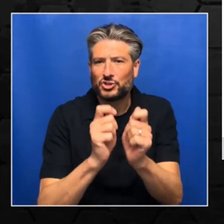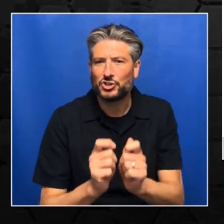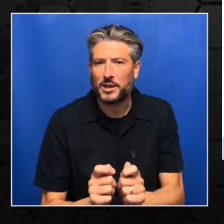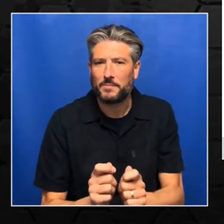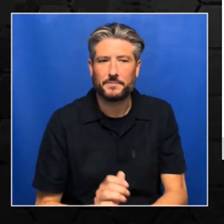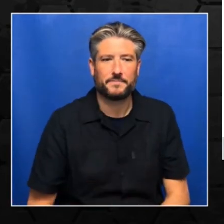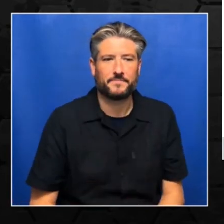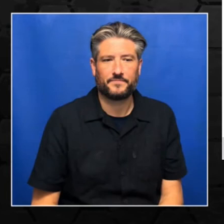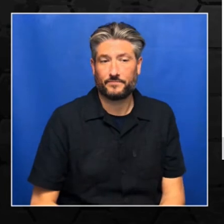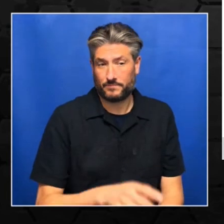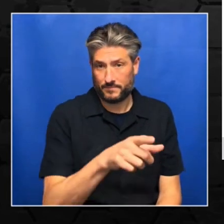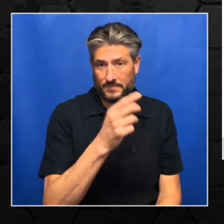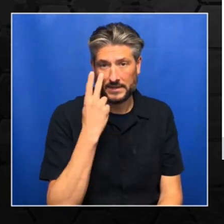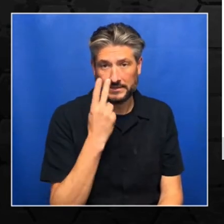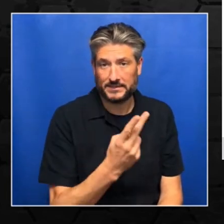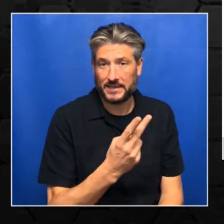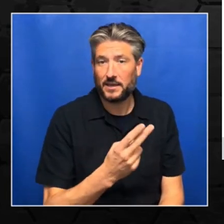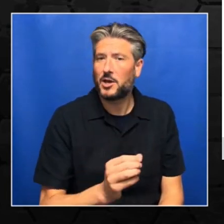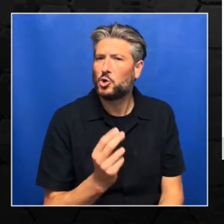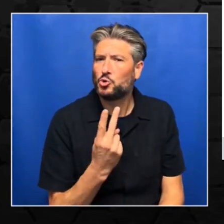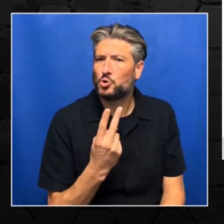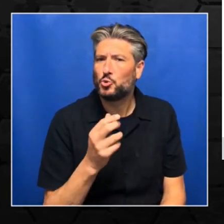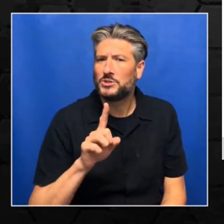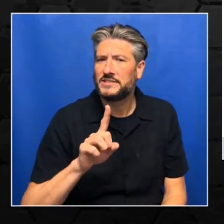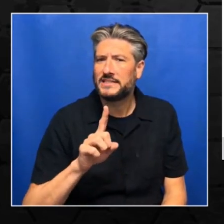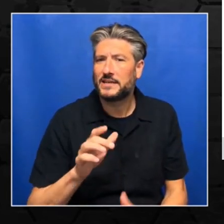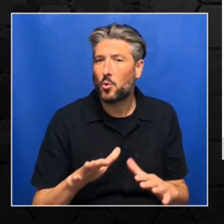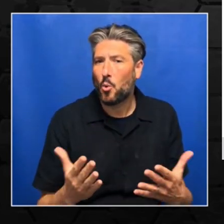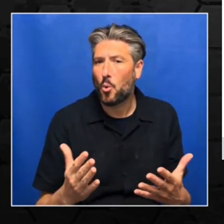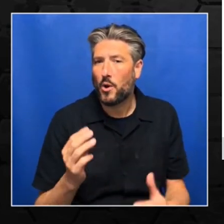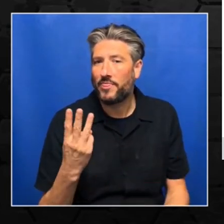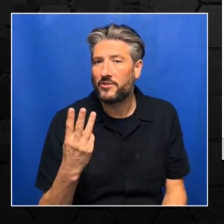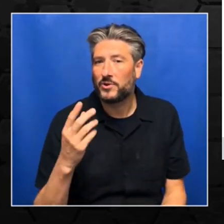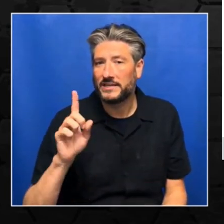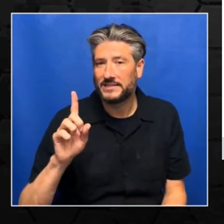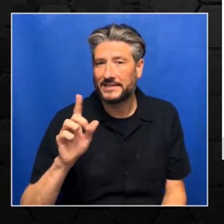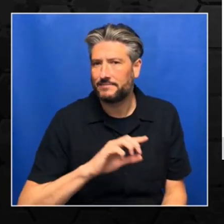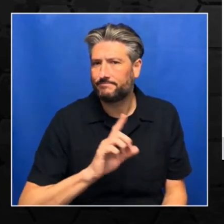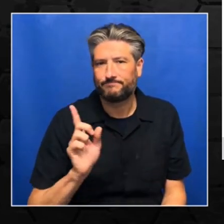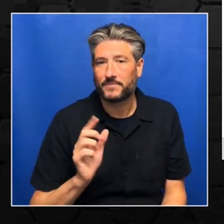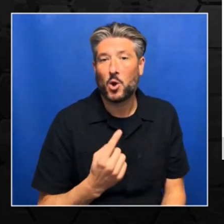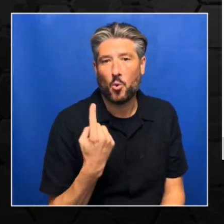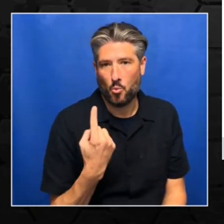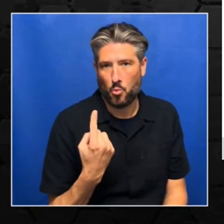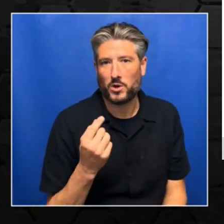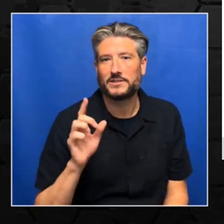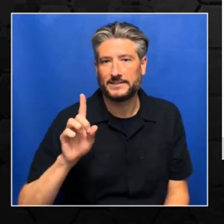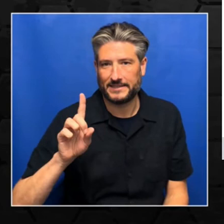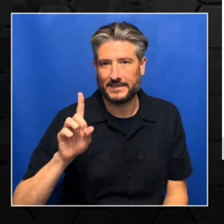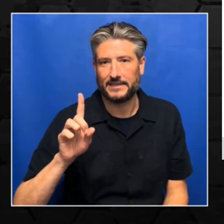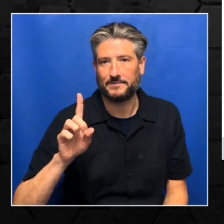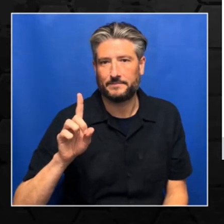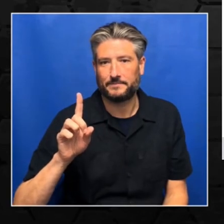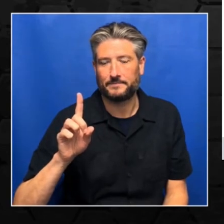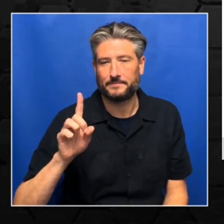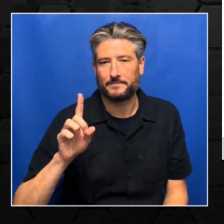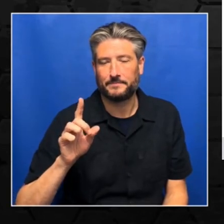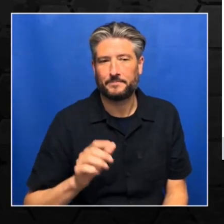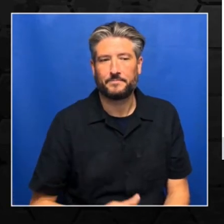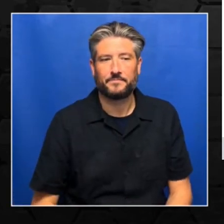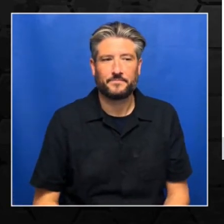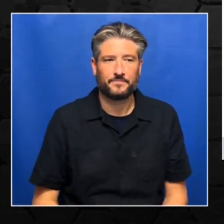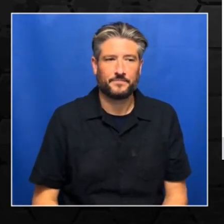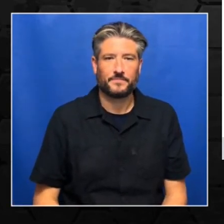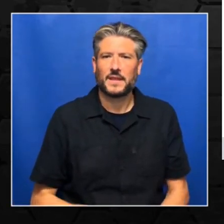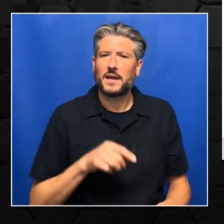two-dimensional, three-dimensional. It has to always be one-dimensional. And since in fashion is data set, we're using images